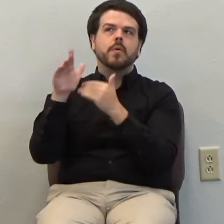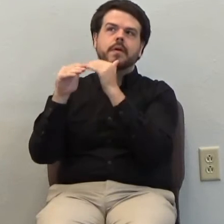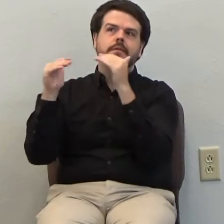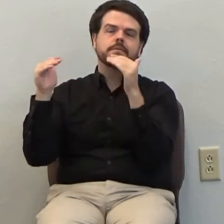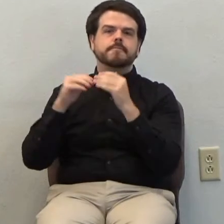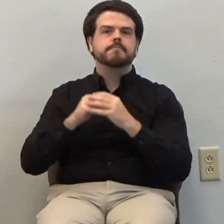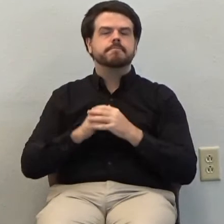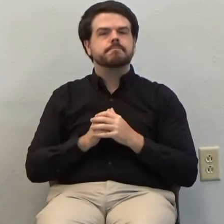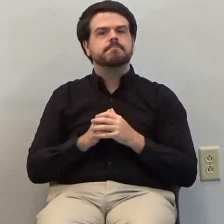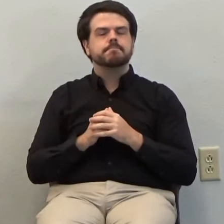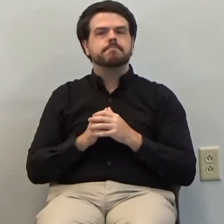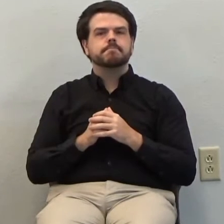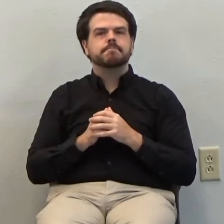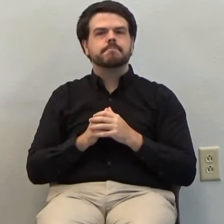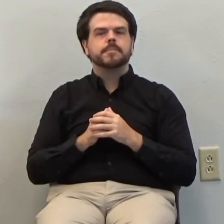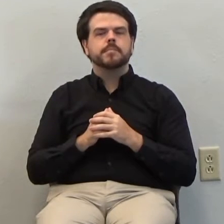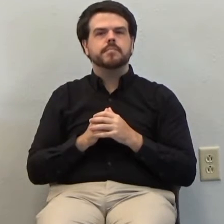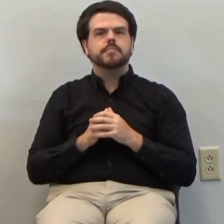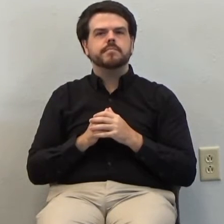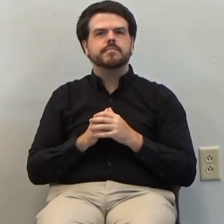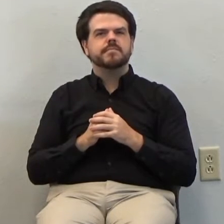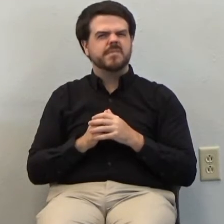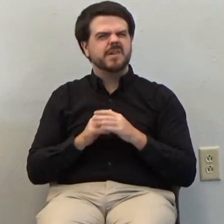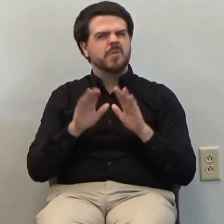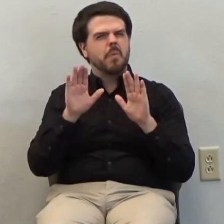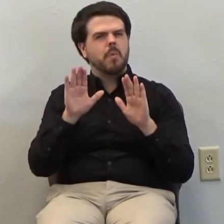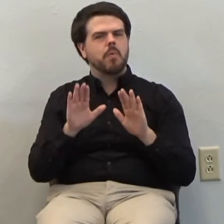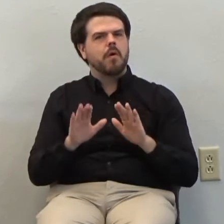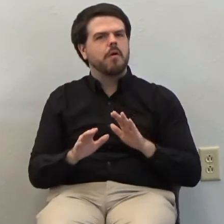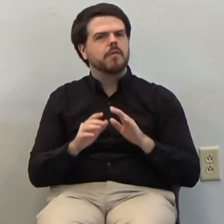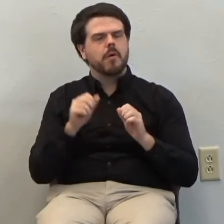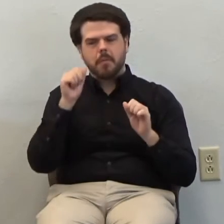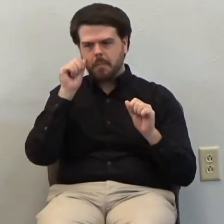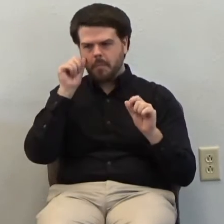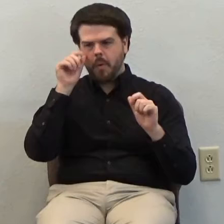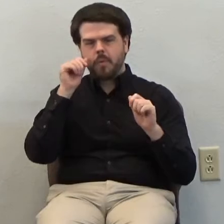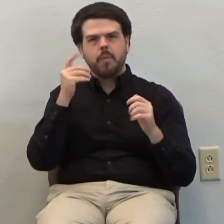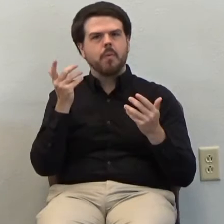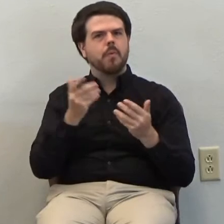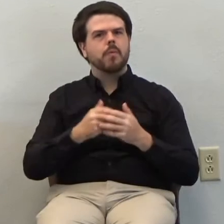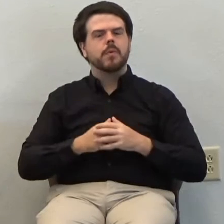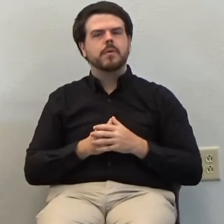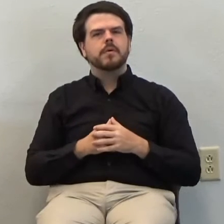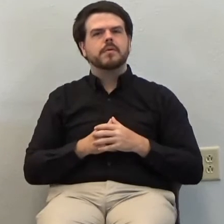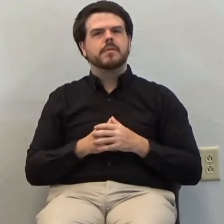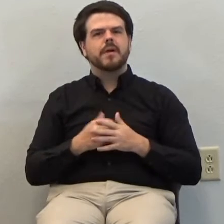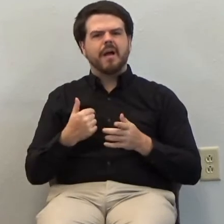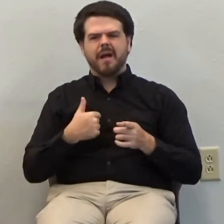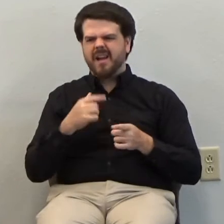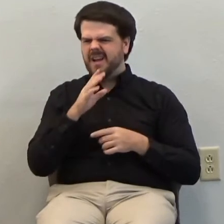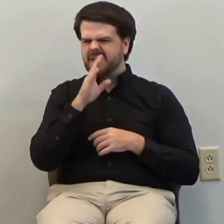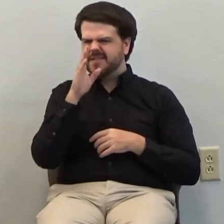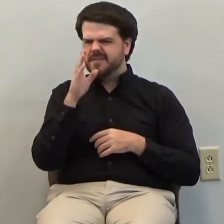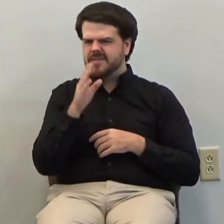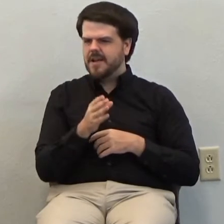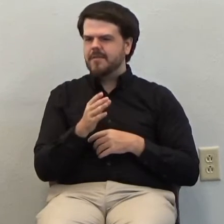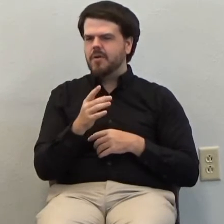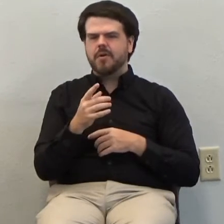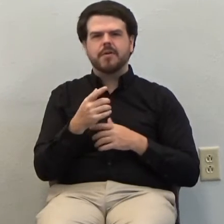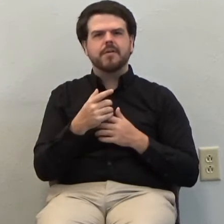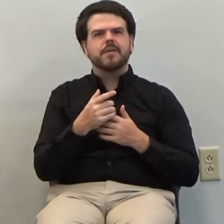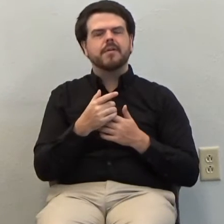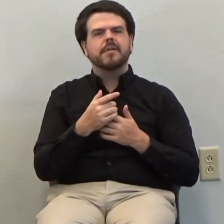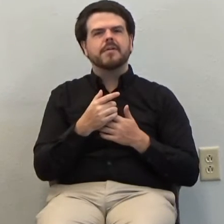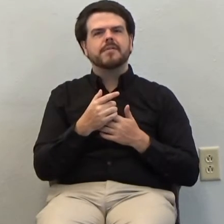And then, this is just the most amazing thing. Astounding. I have not been able not to think of it all